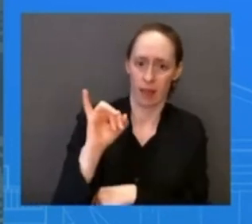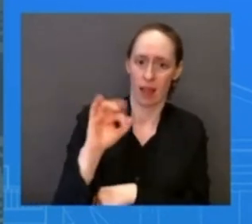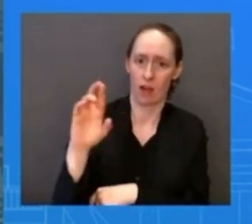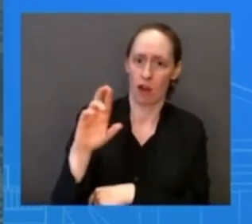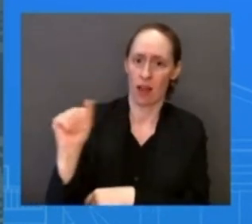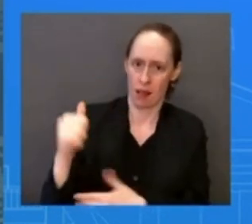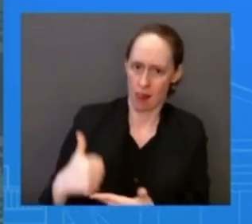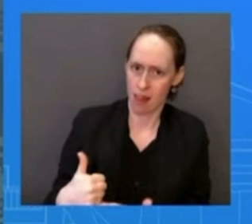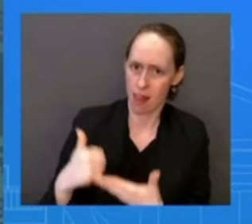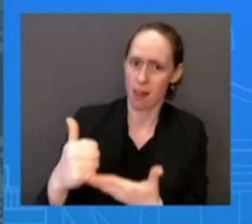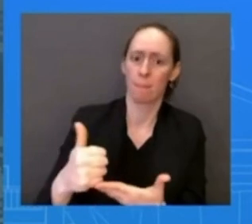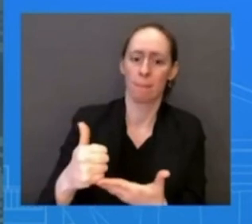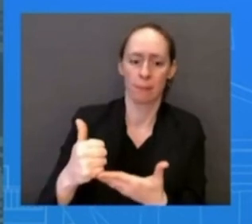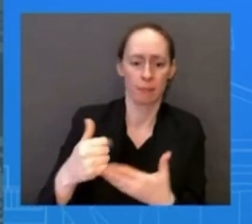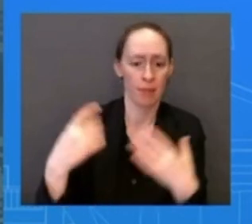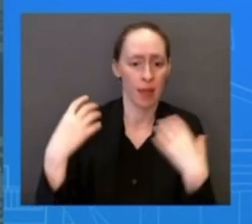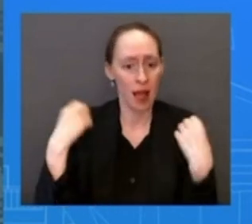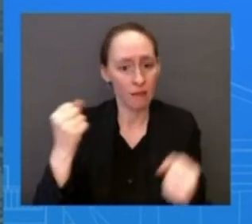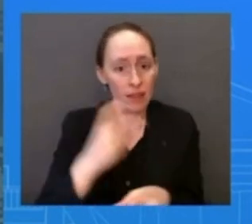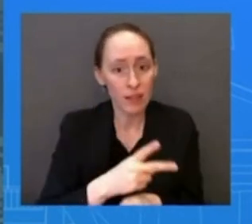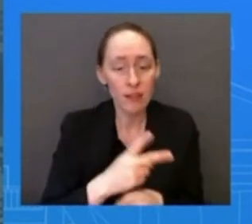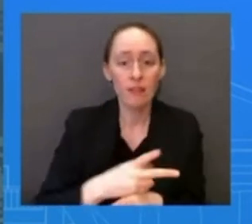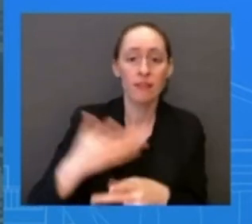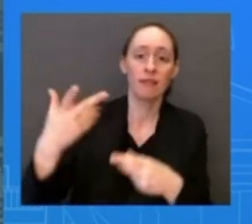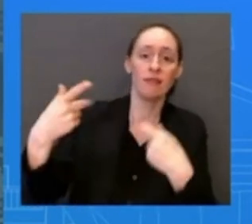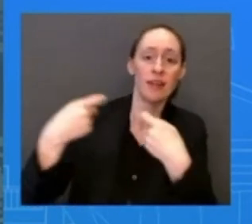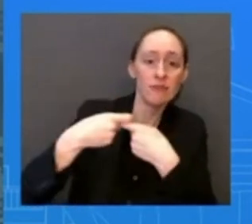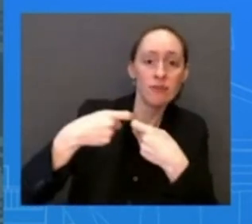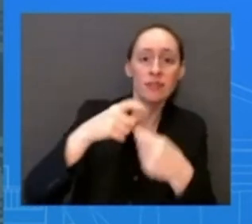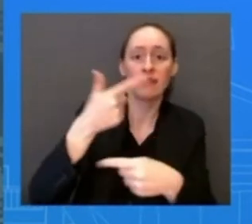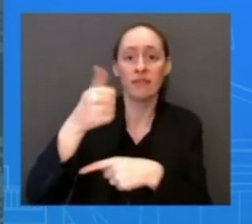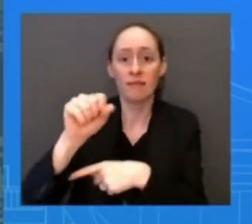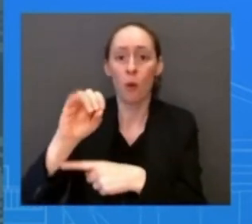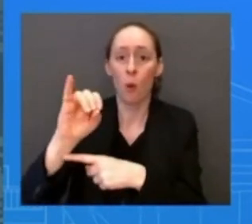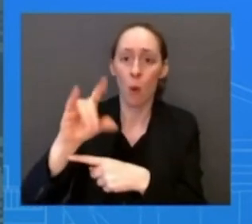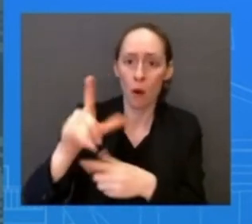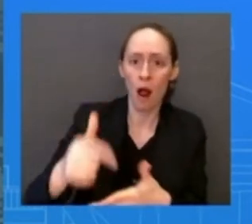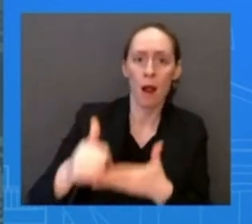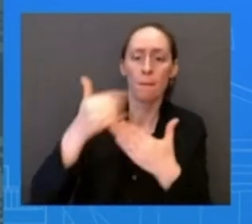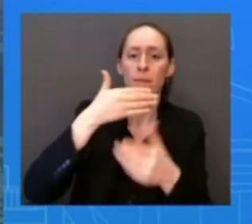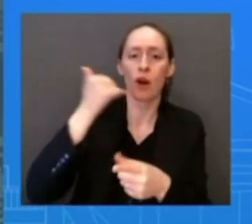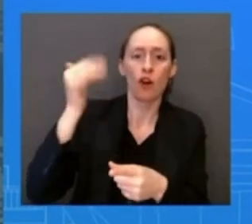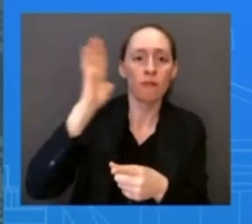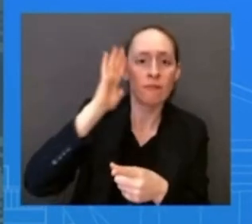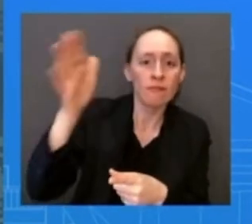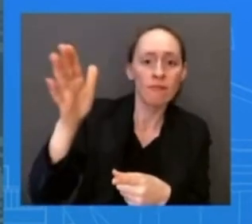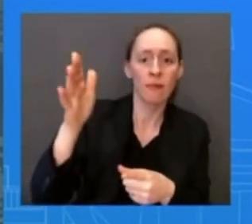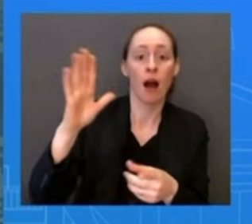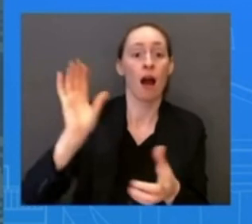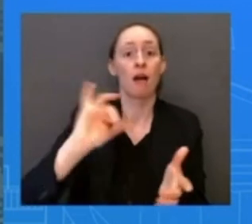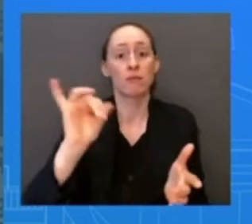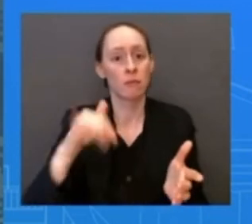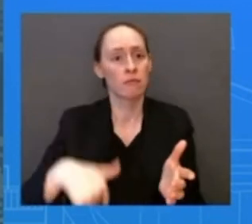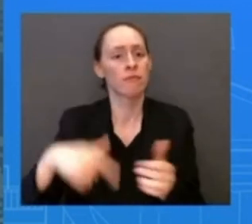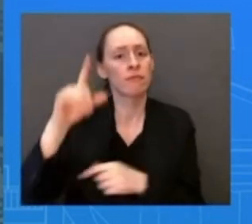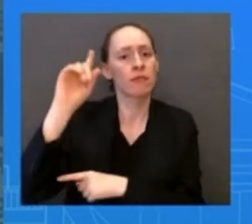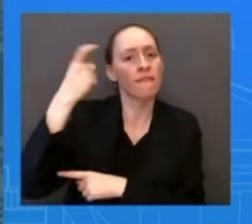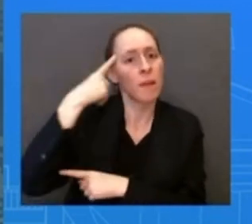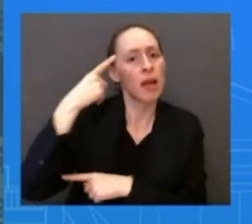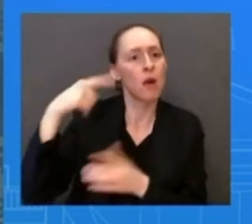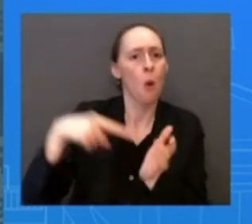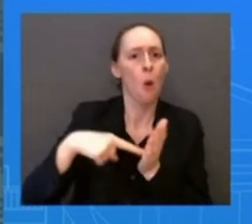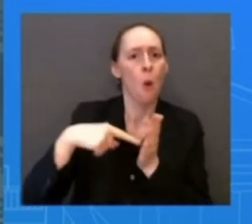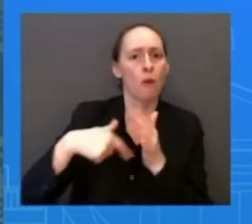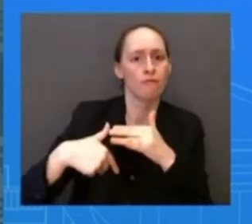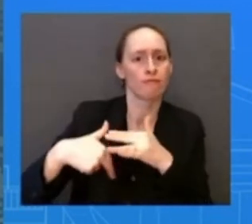but it's also going to lower the deficit by $200 billion, something else that the president cares about when it comes to making sure